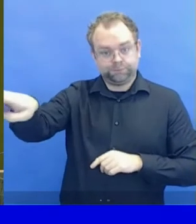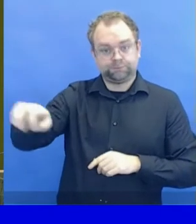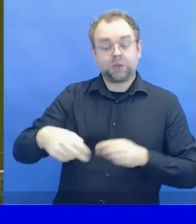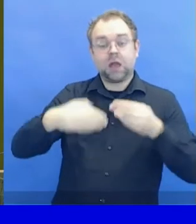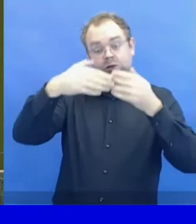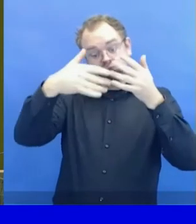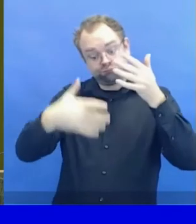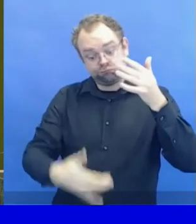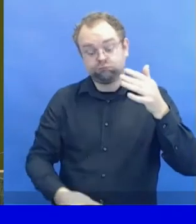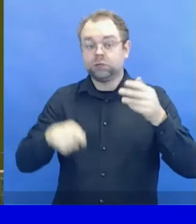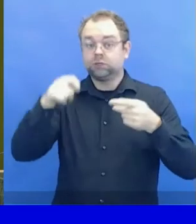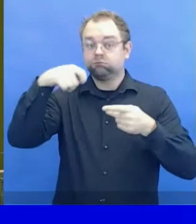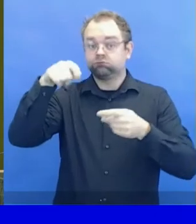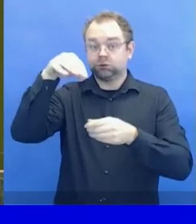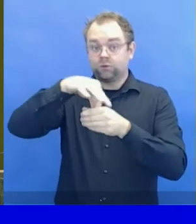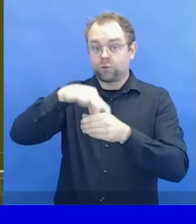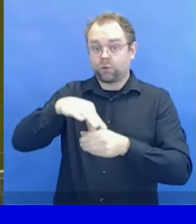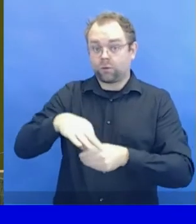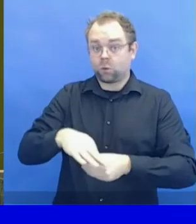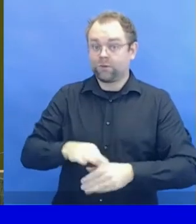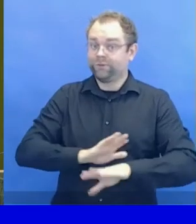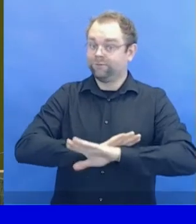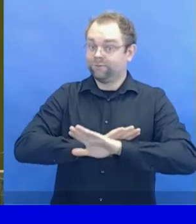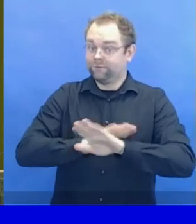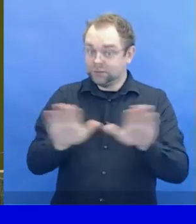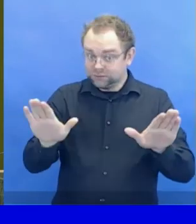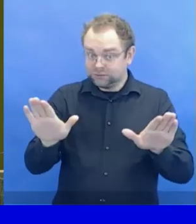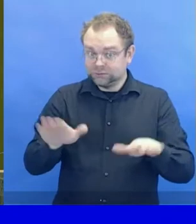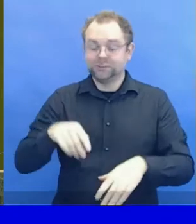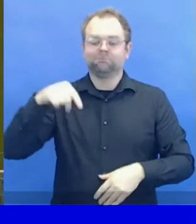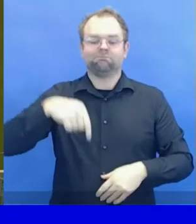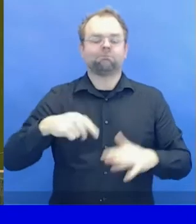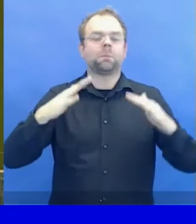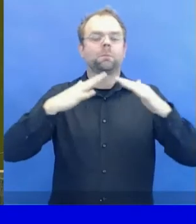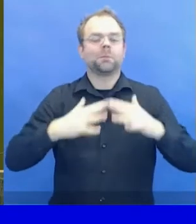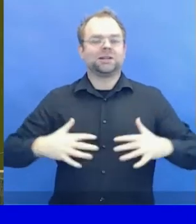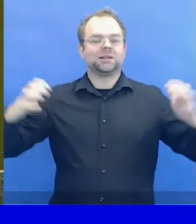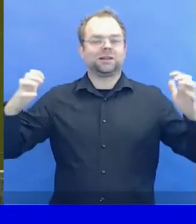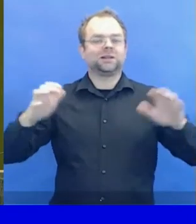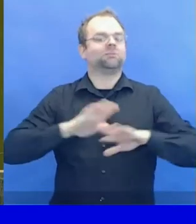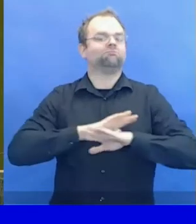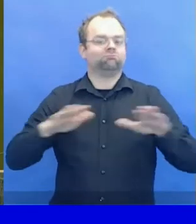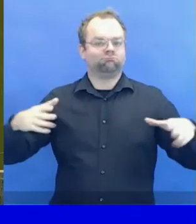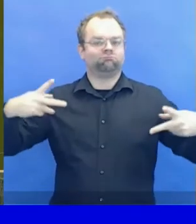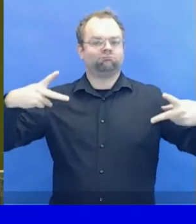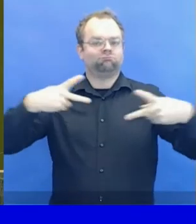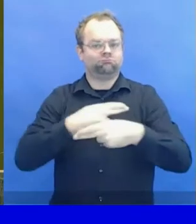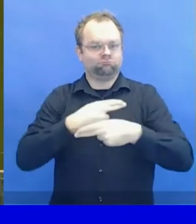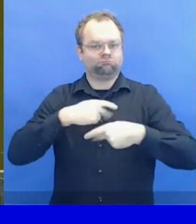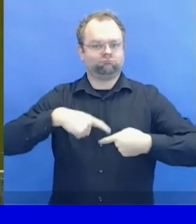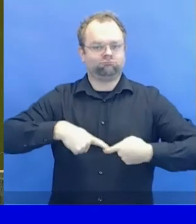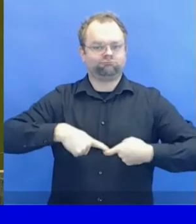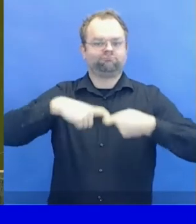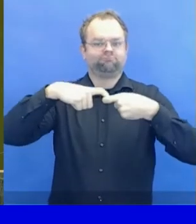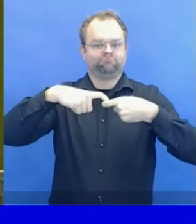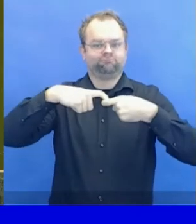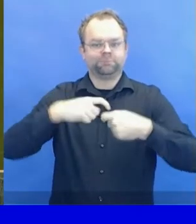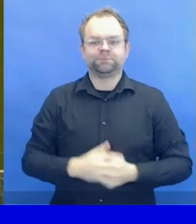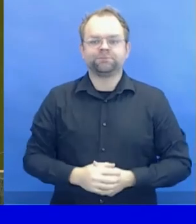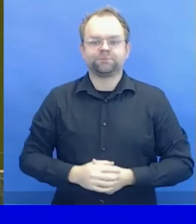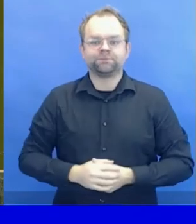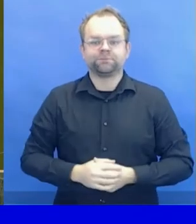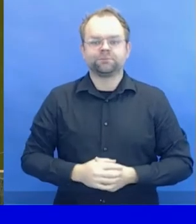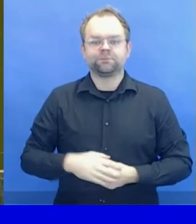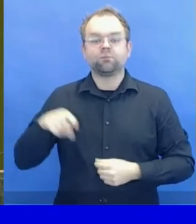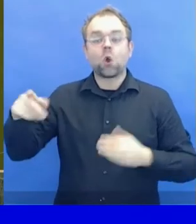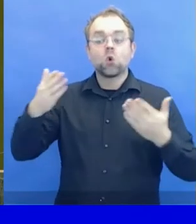will proceed to the Trustship Council for the counting of the ballots. Upon receipt of the